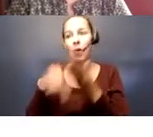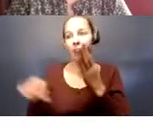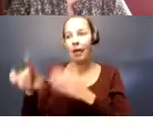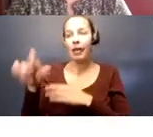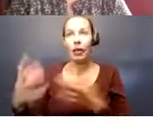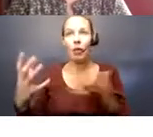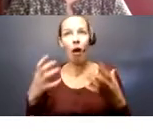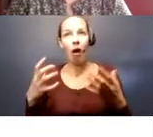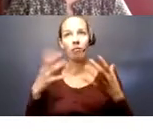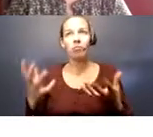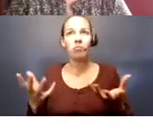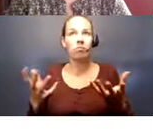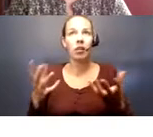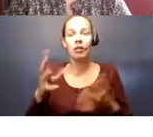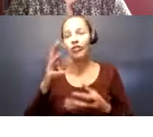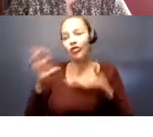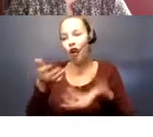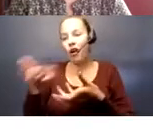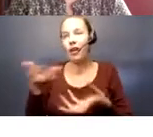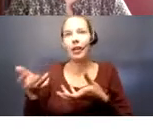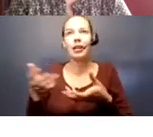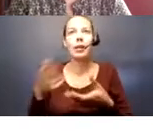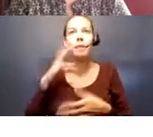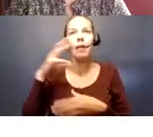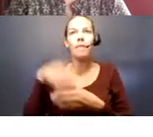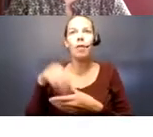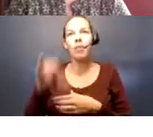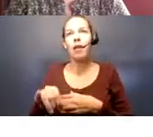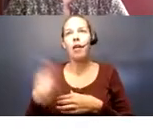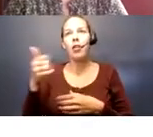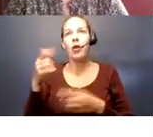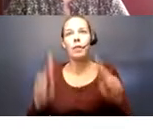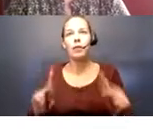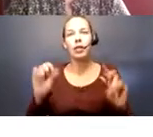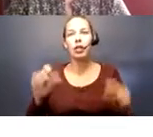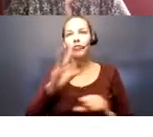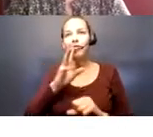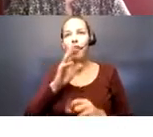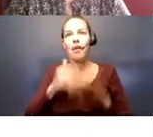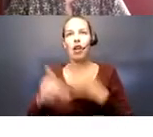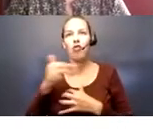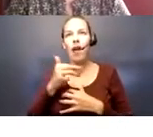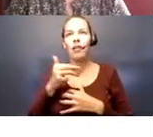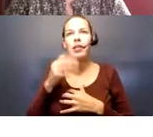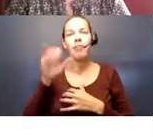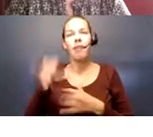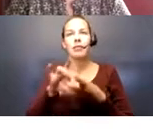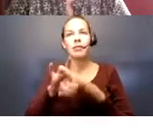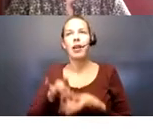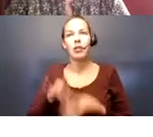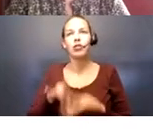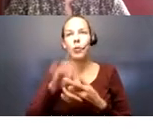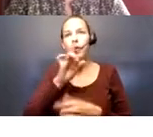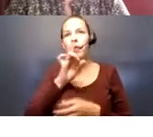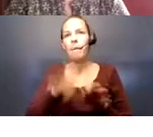want and desire is talking. And being in the presence of another person where they can talk and interact. And that's connection. Which is really